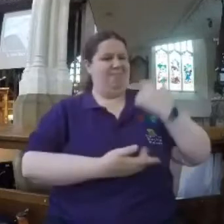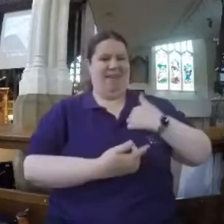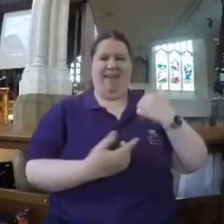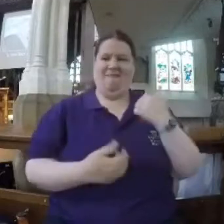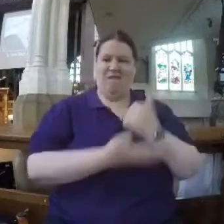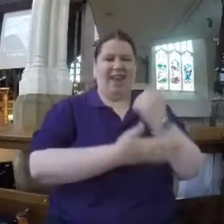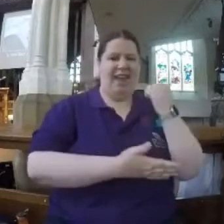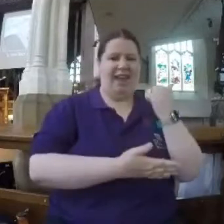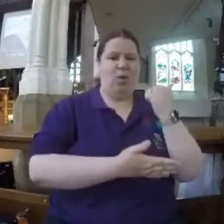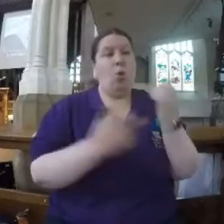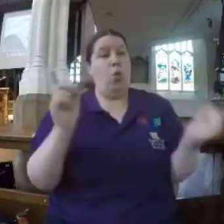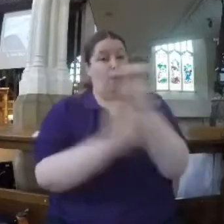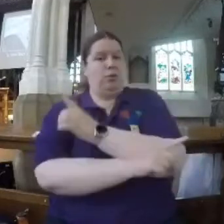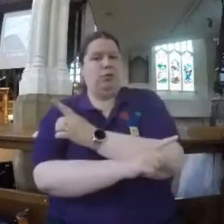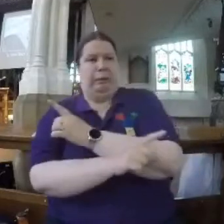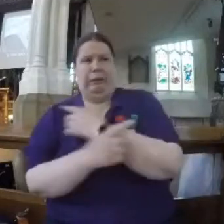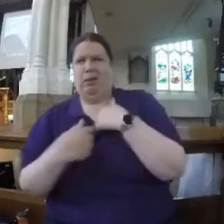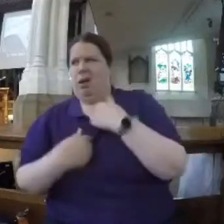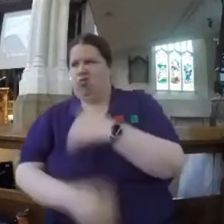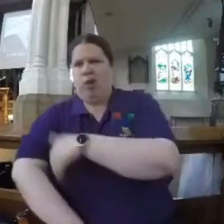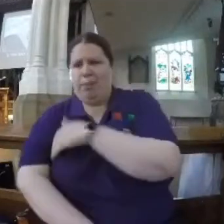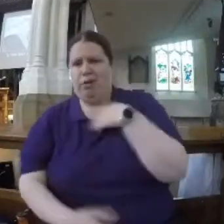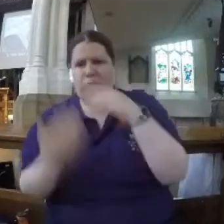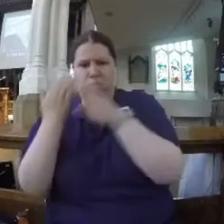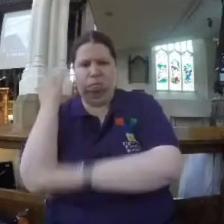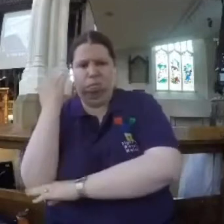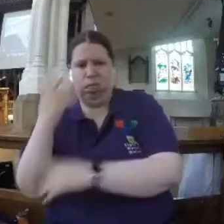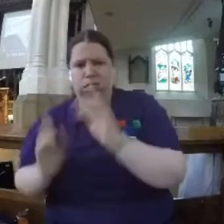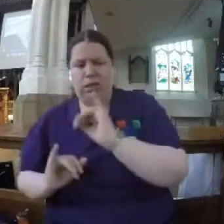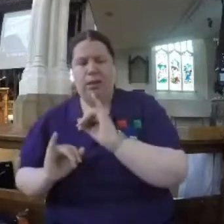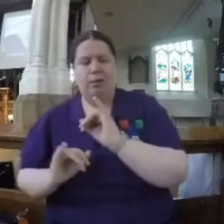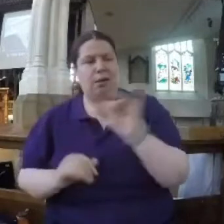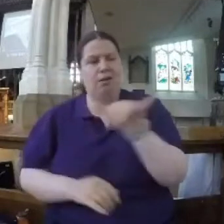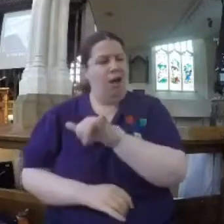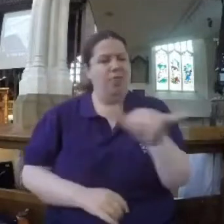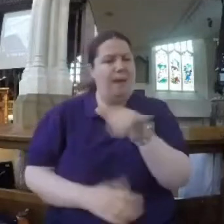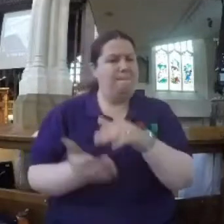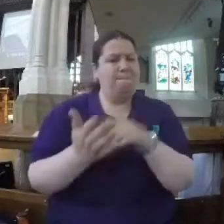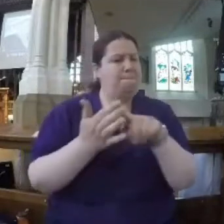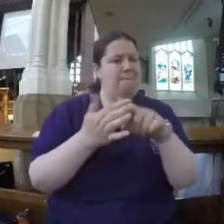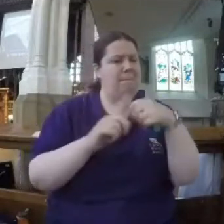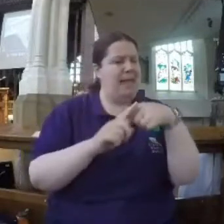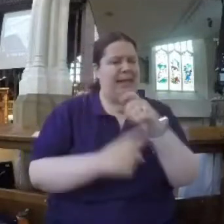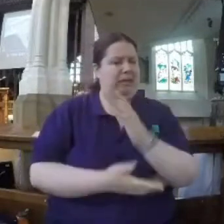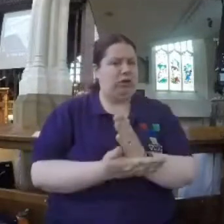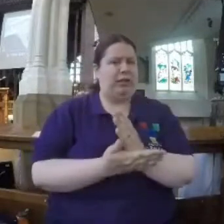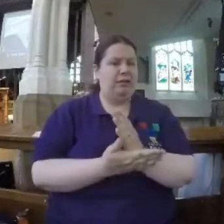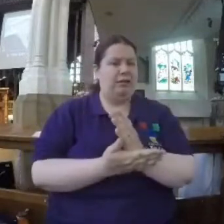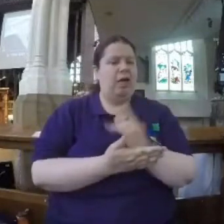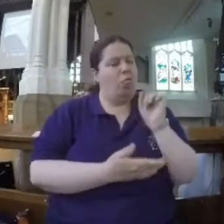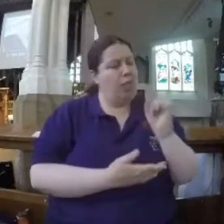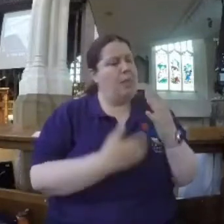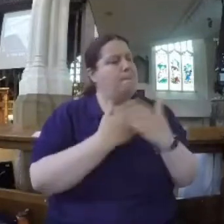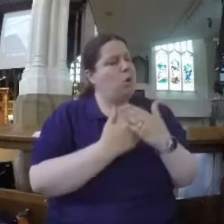isn't being meek either. And I want to say a little bit more on this, because I believe this is one of the most challenging things